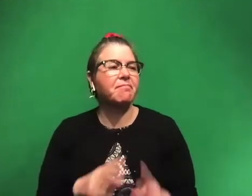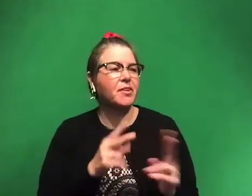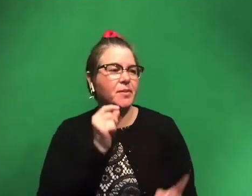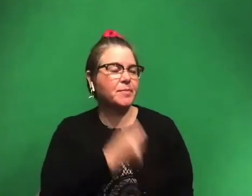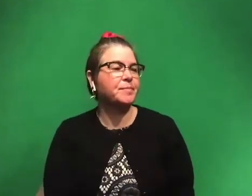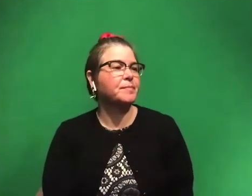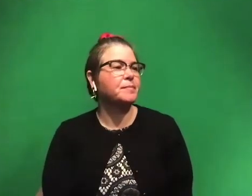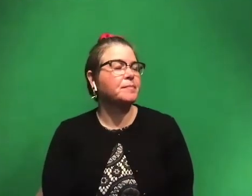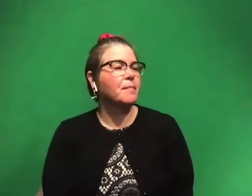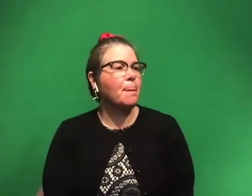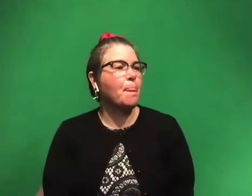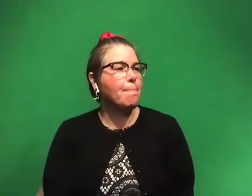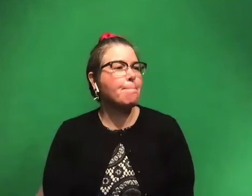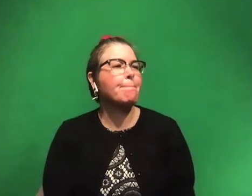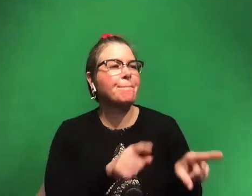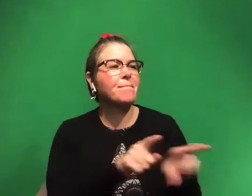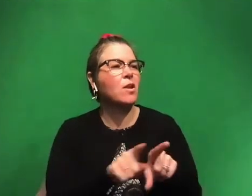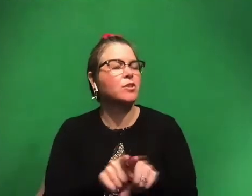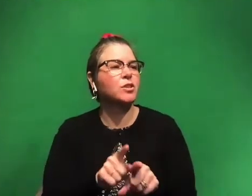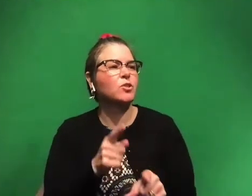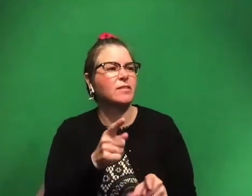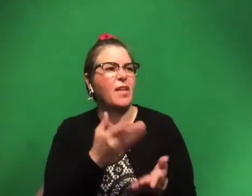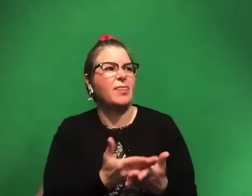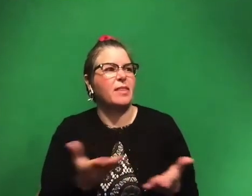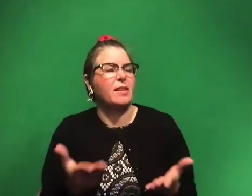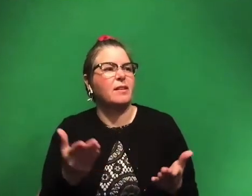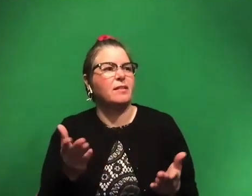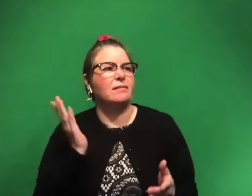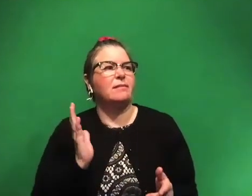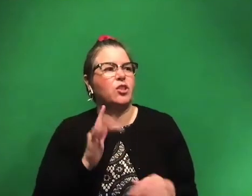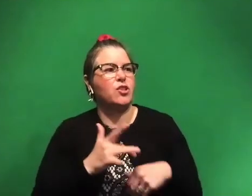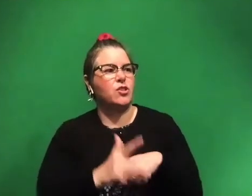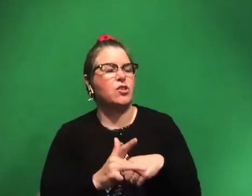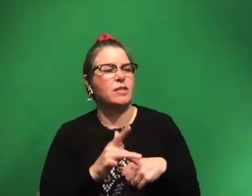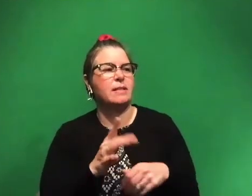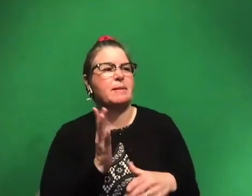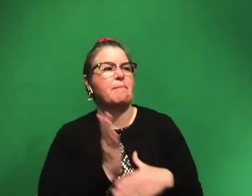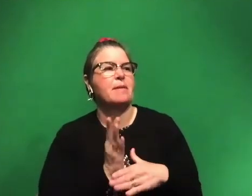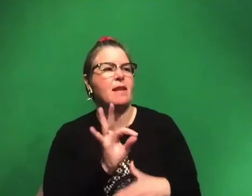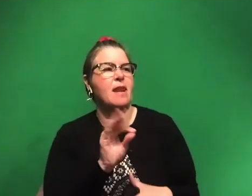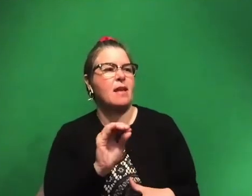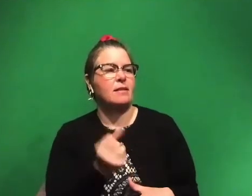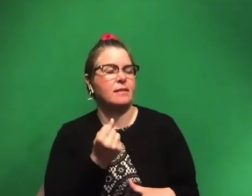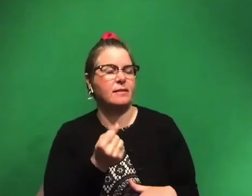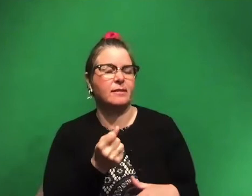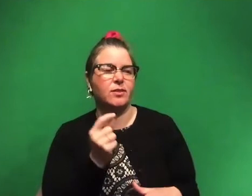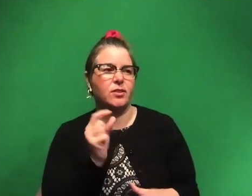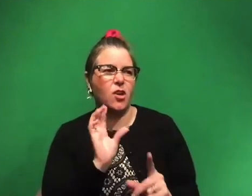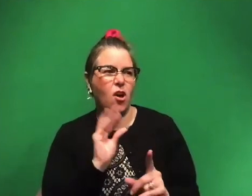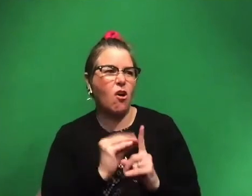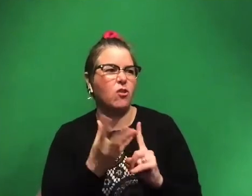Um, it's, it was also like just such a thing in the like early to mid nineties, uh, like such a cultural